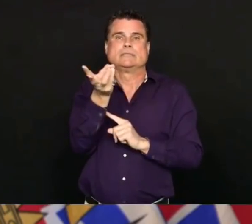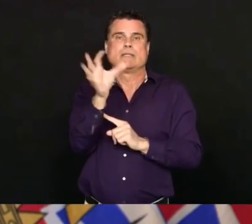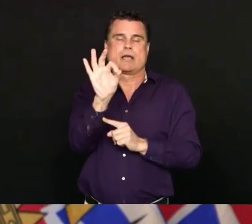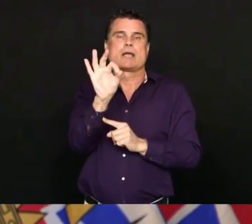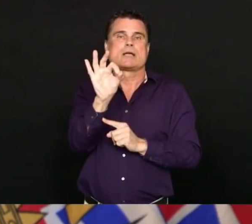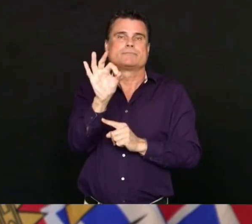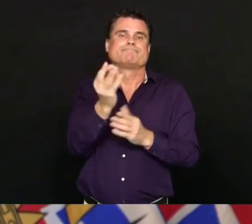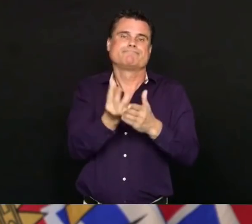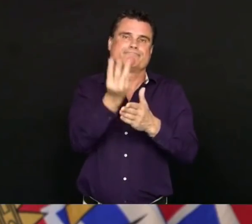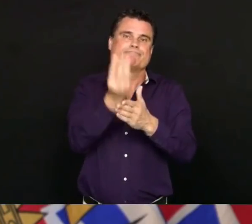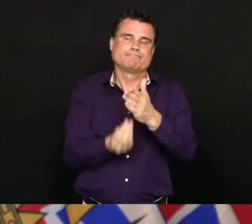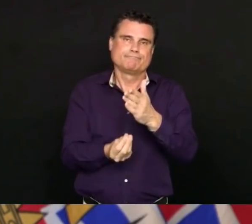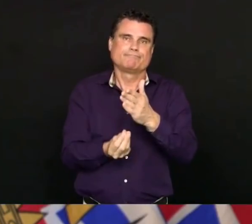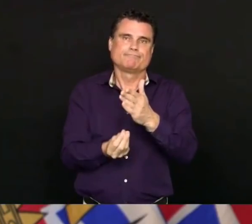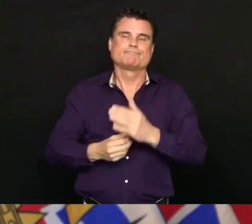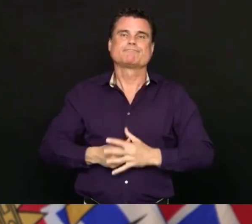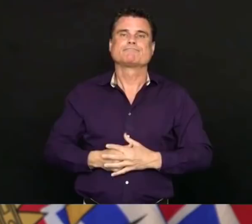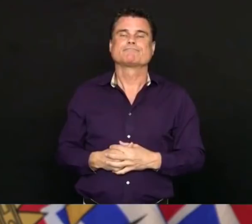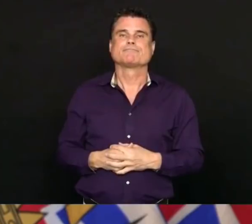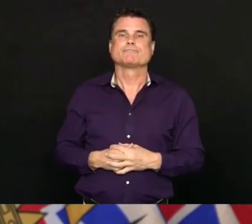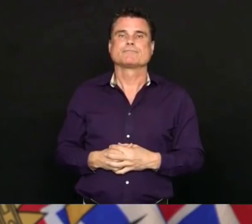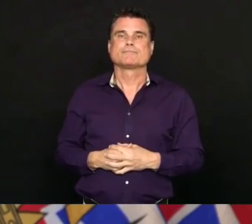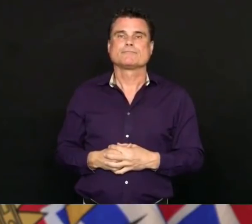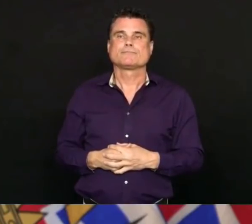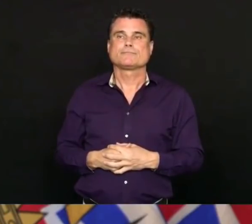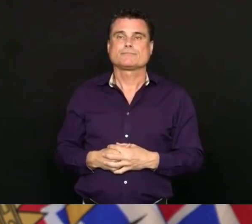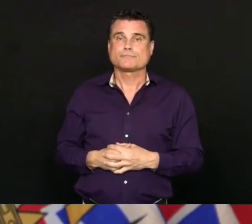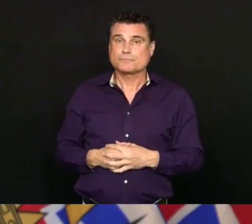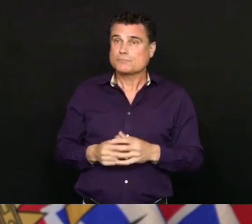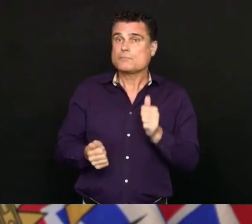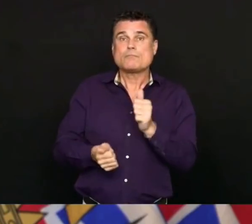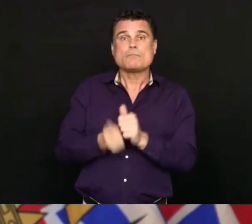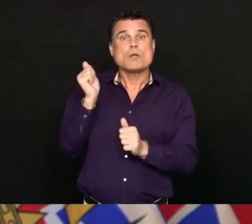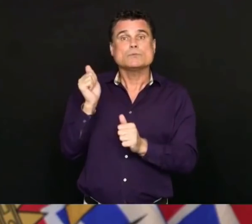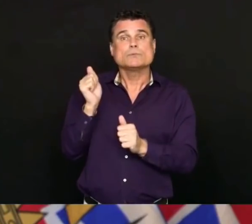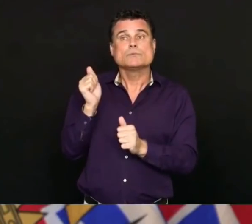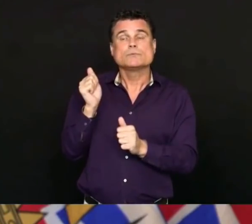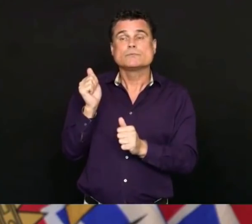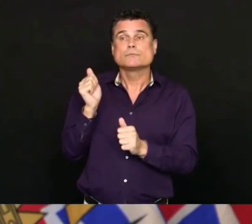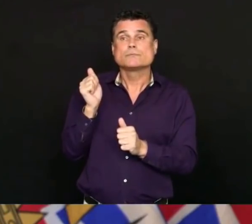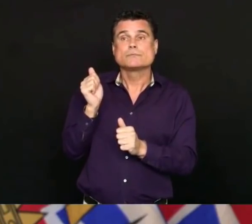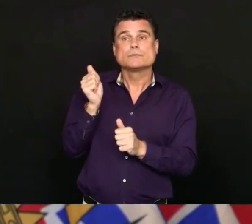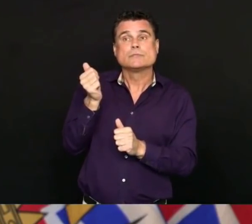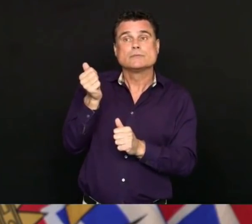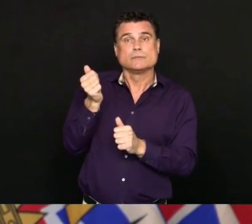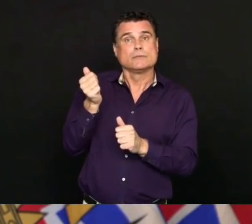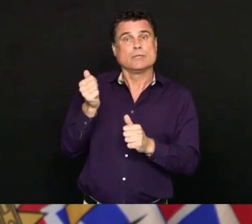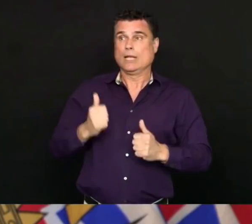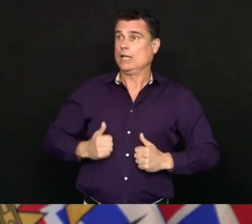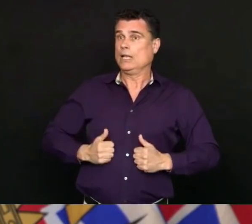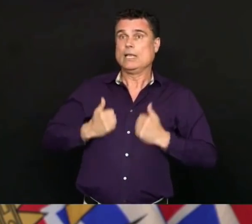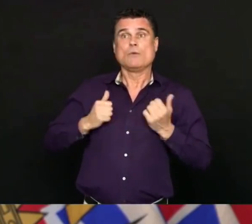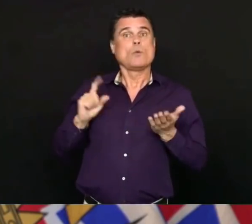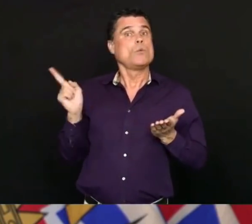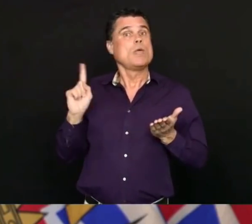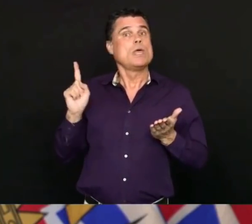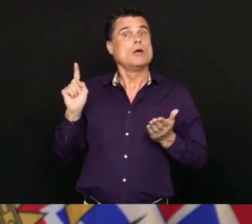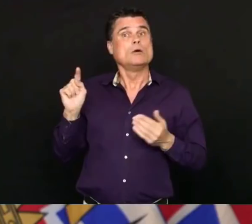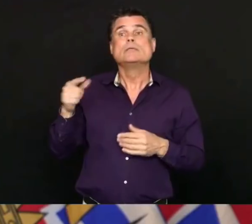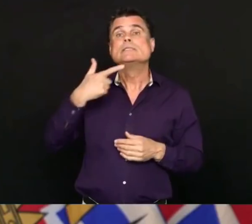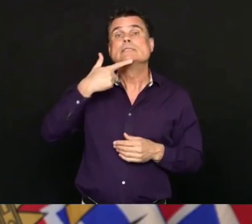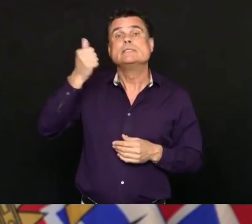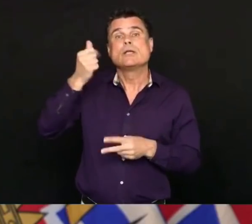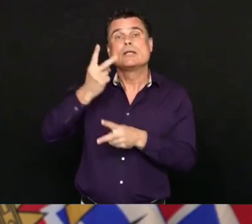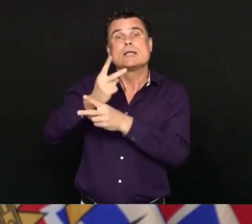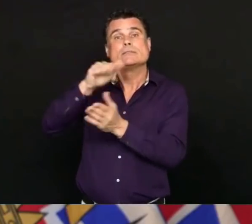of those continue to be in long-term care, and our hearts go out to the families and the caregivers of the people who have passed away